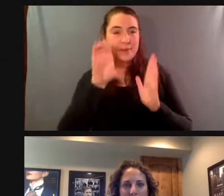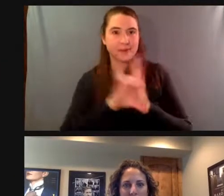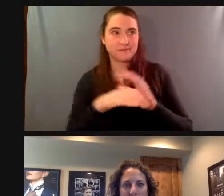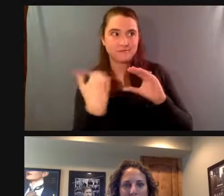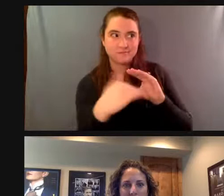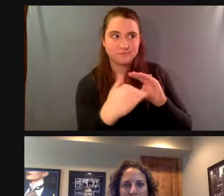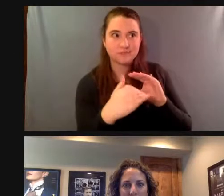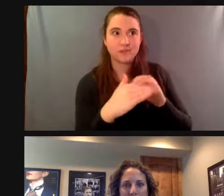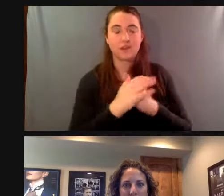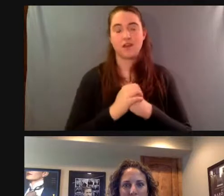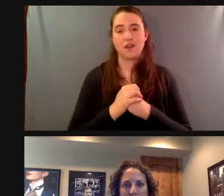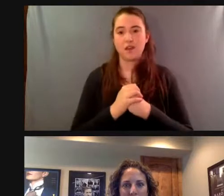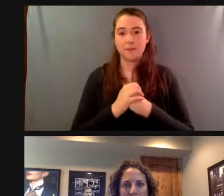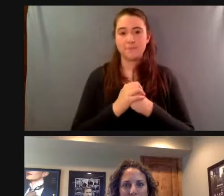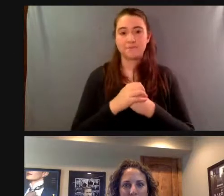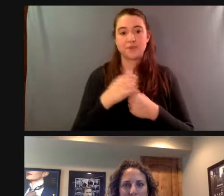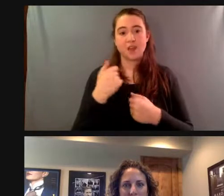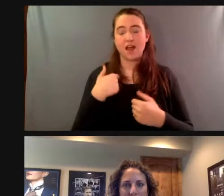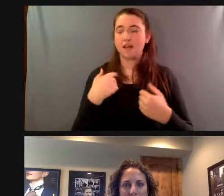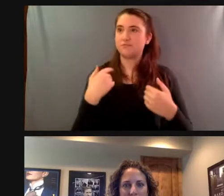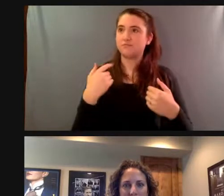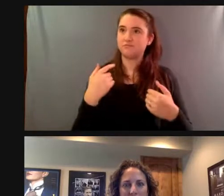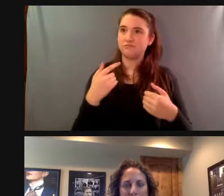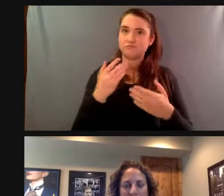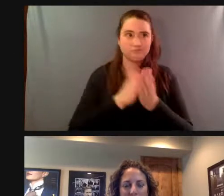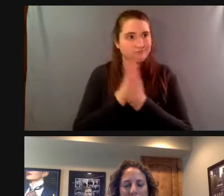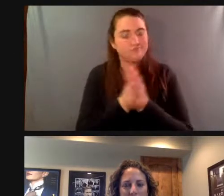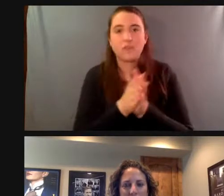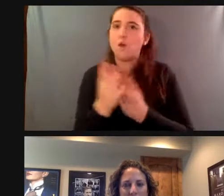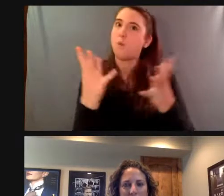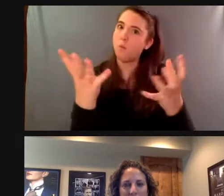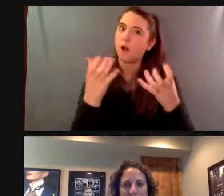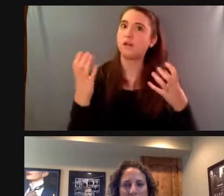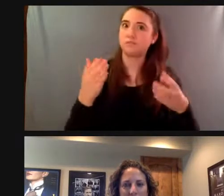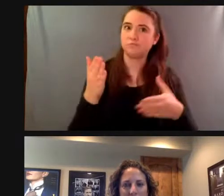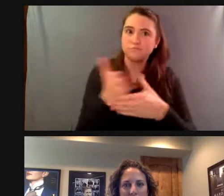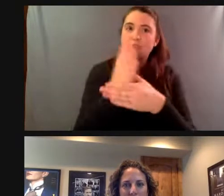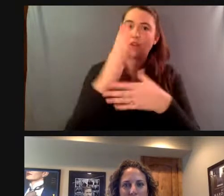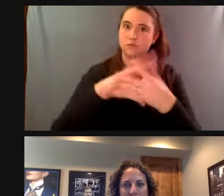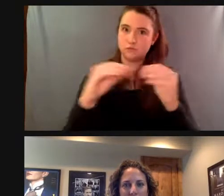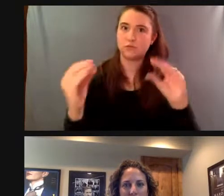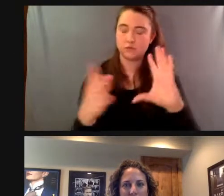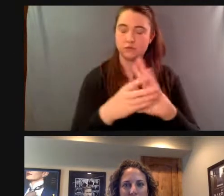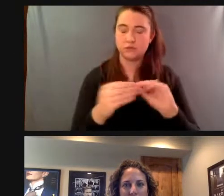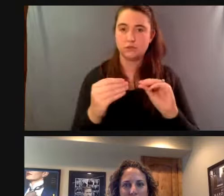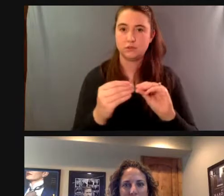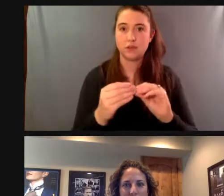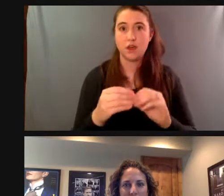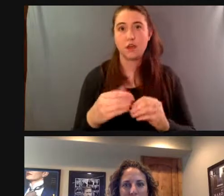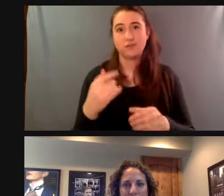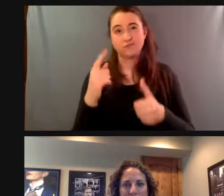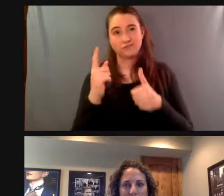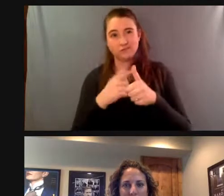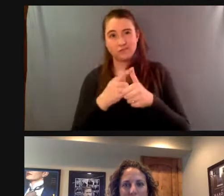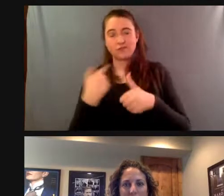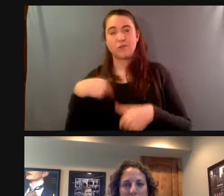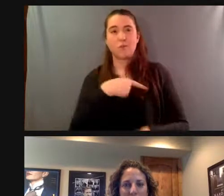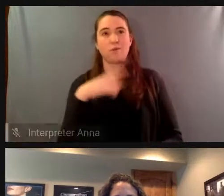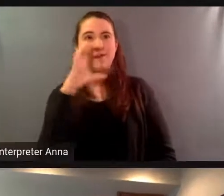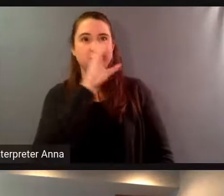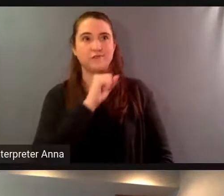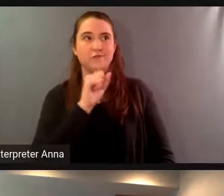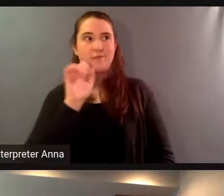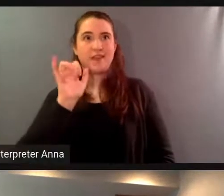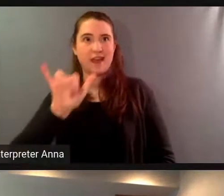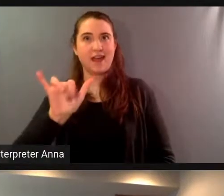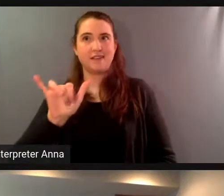um and we were determined to tell their story i think initially we assumed that biosphere 2 was the whole story